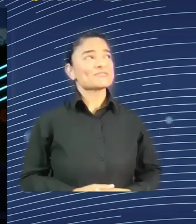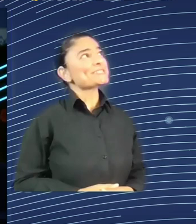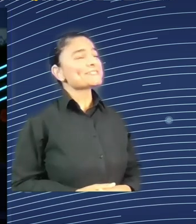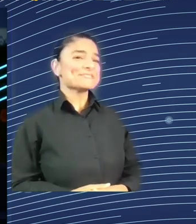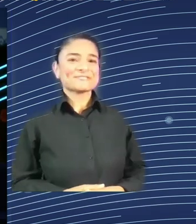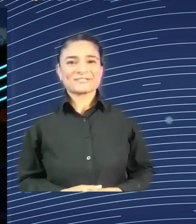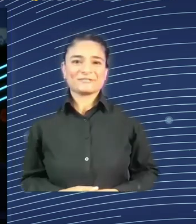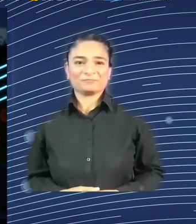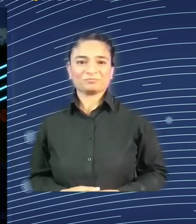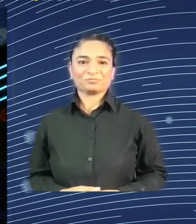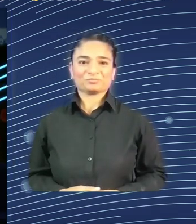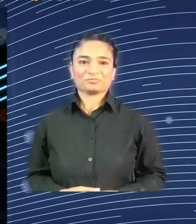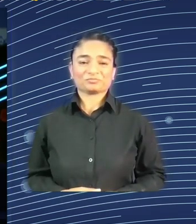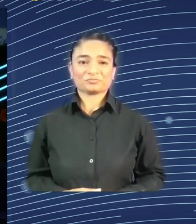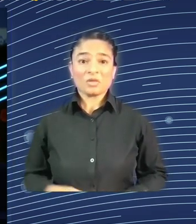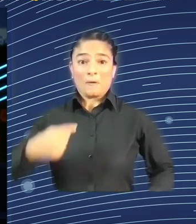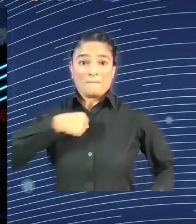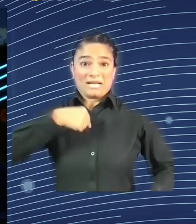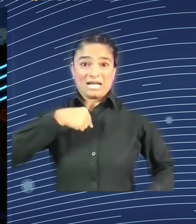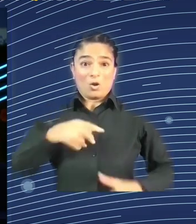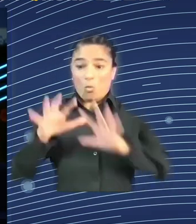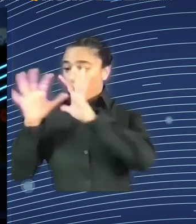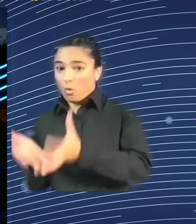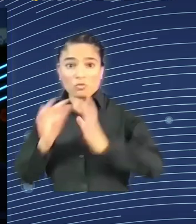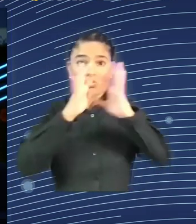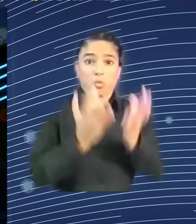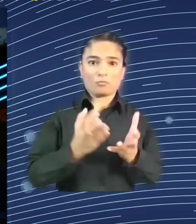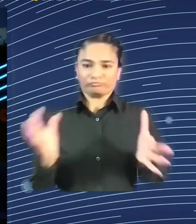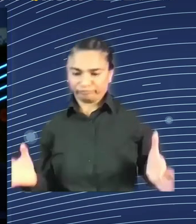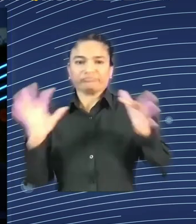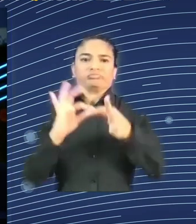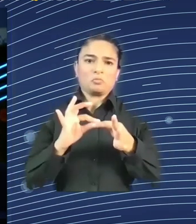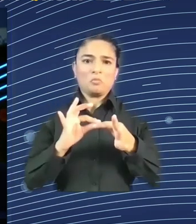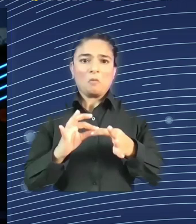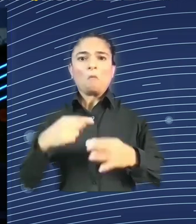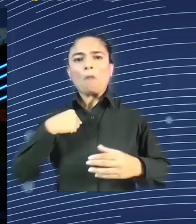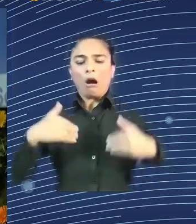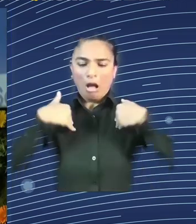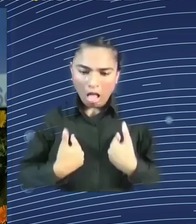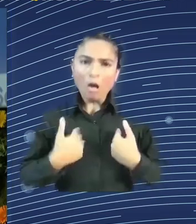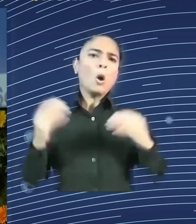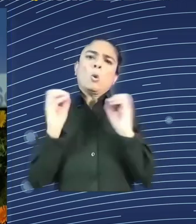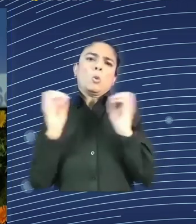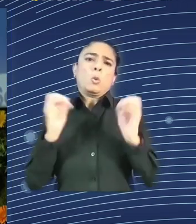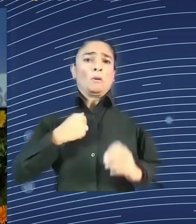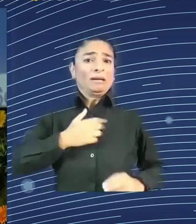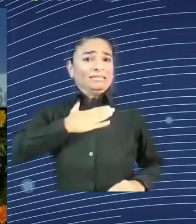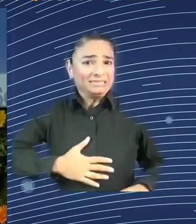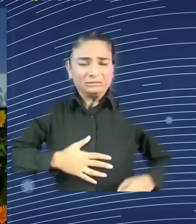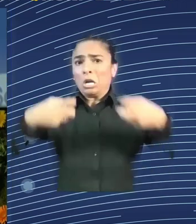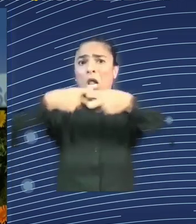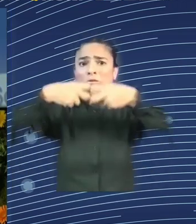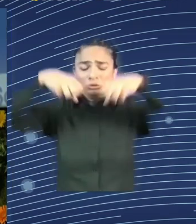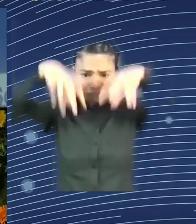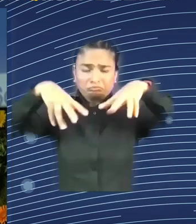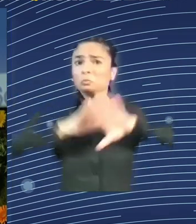That's all. We also need just a bit of electricity to live our lives. Very impressive. Pepper, how do you do